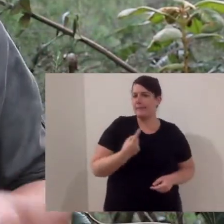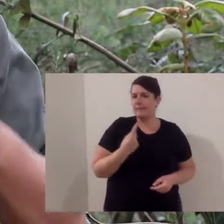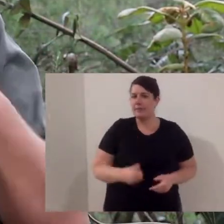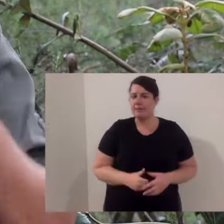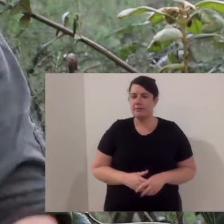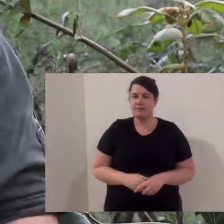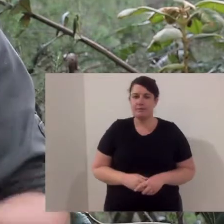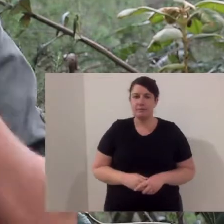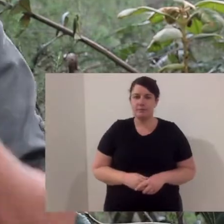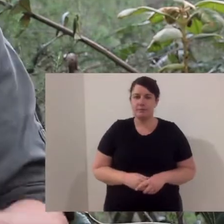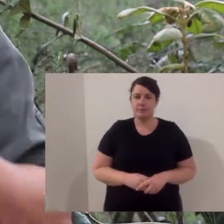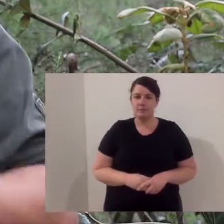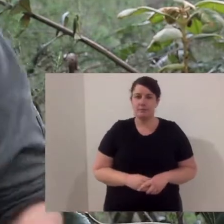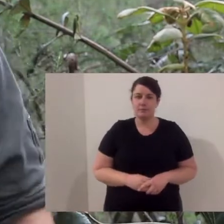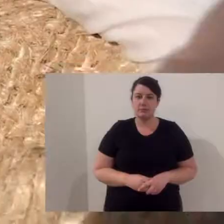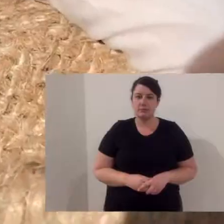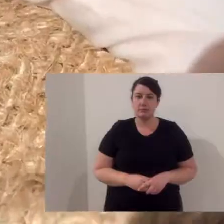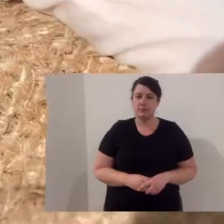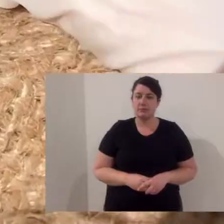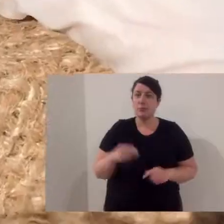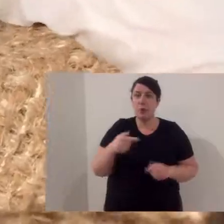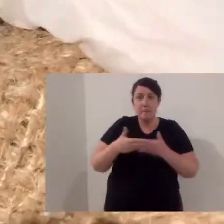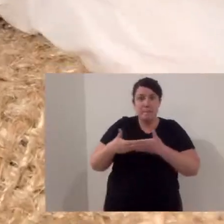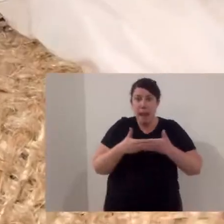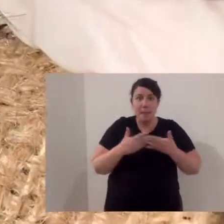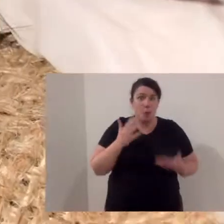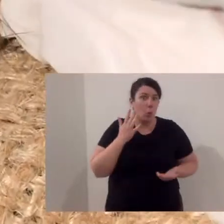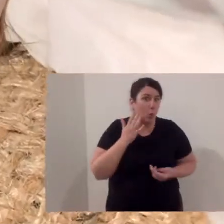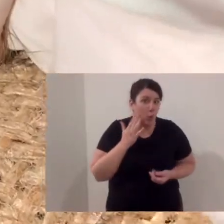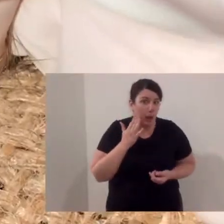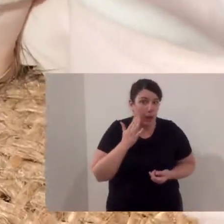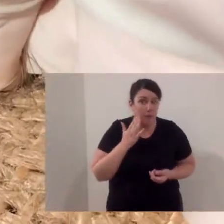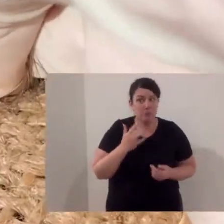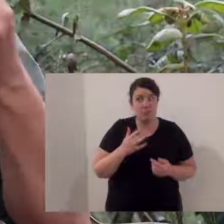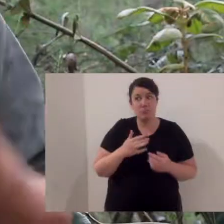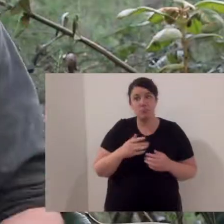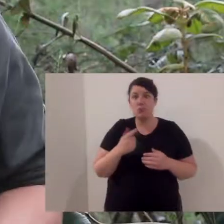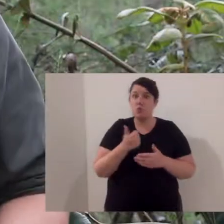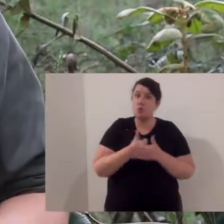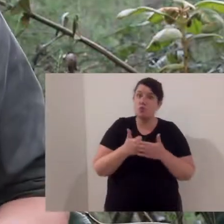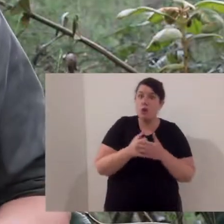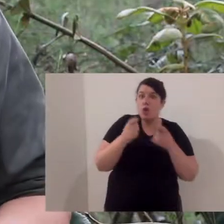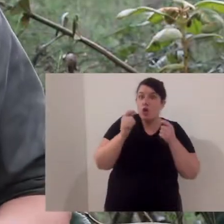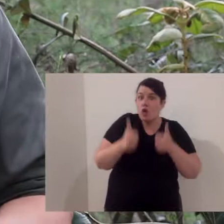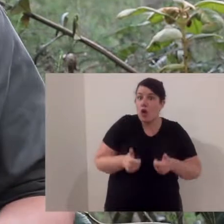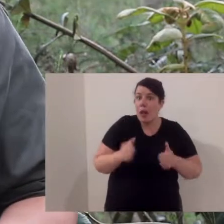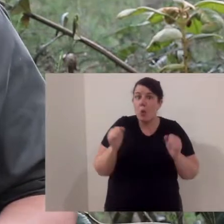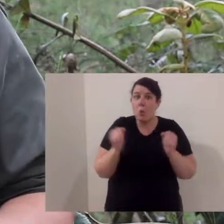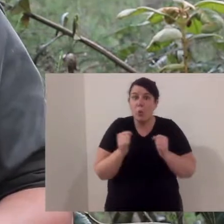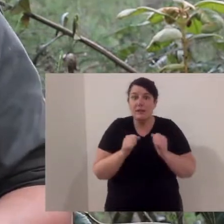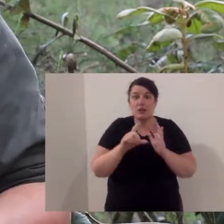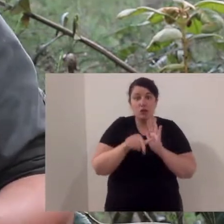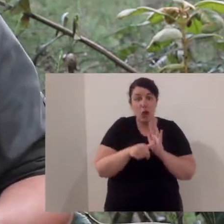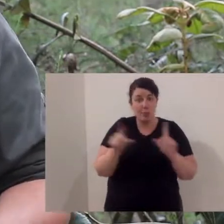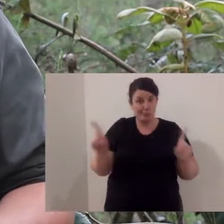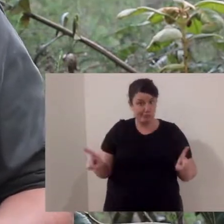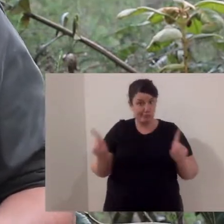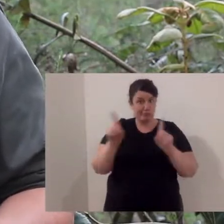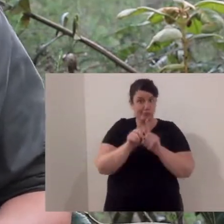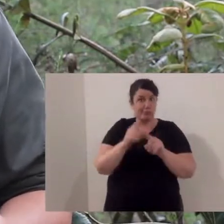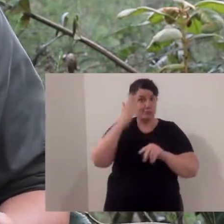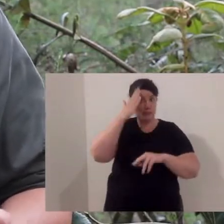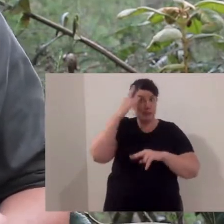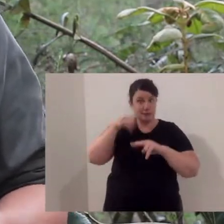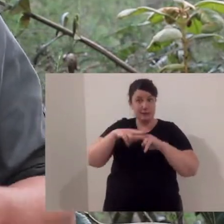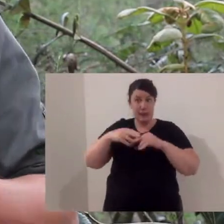that. They are largely solitary. Eastern quolls have a very specific breeding season. Now, in late autumn,